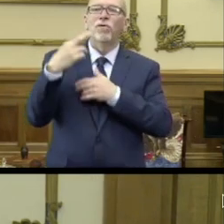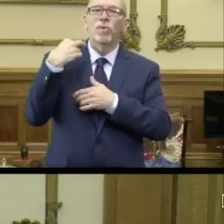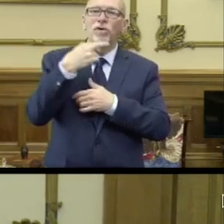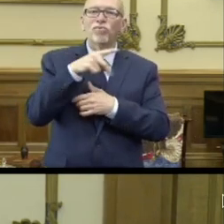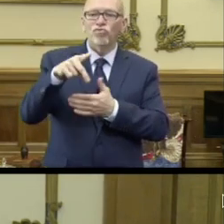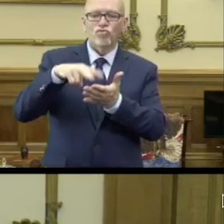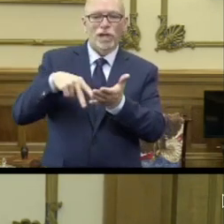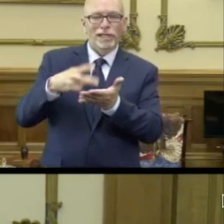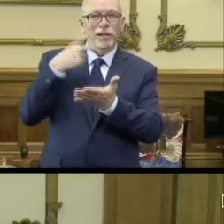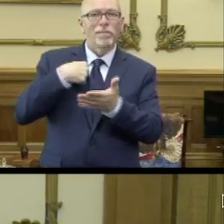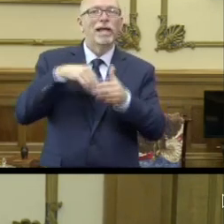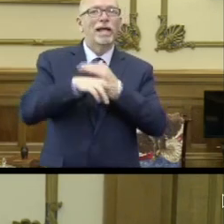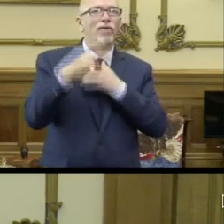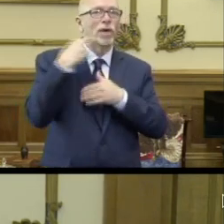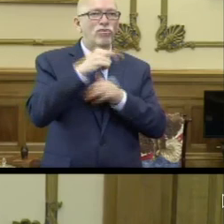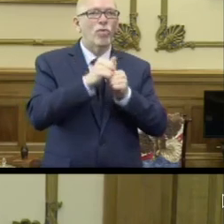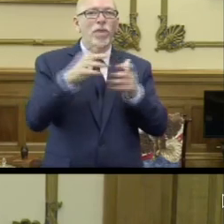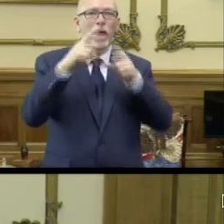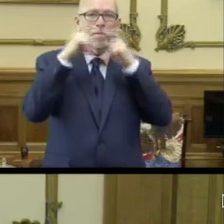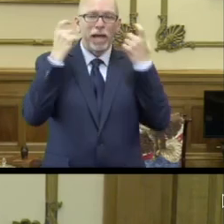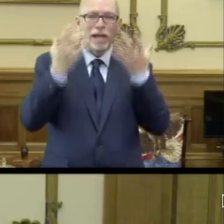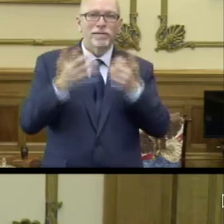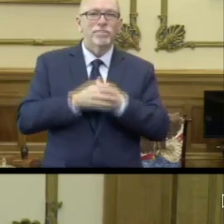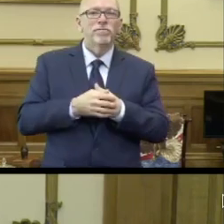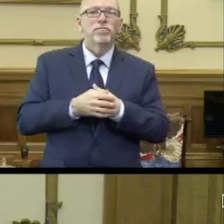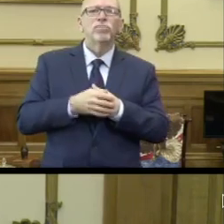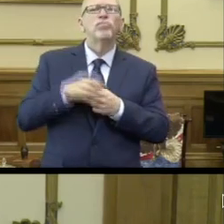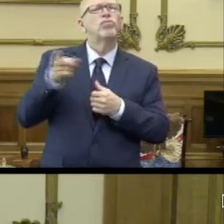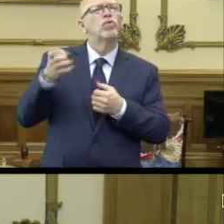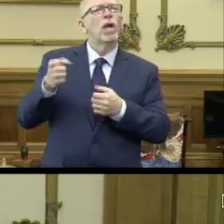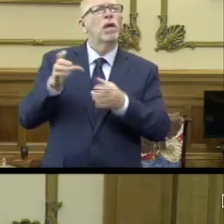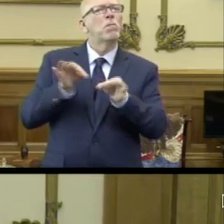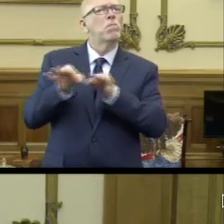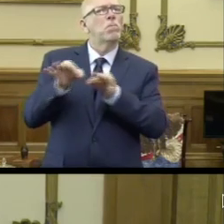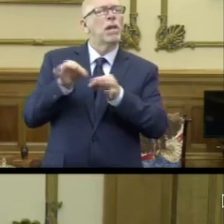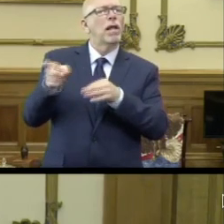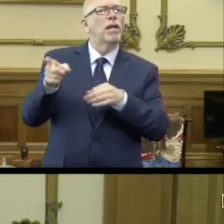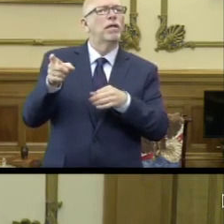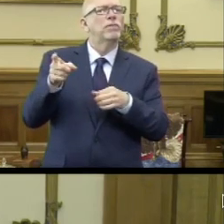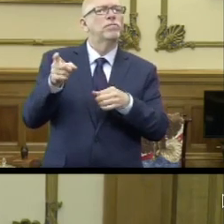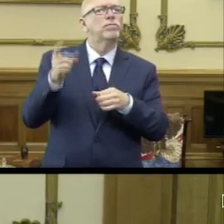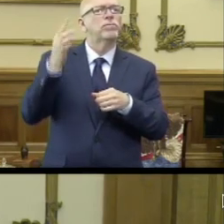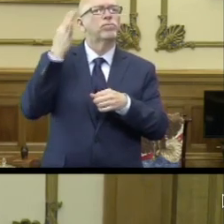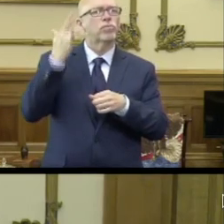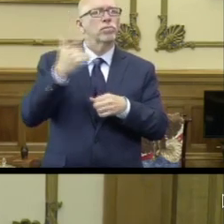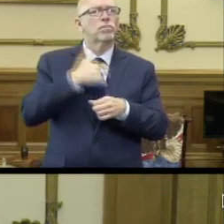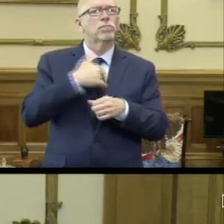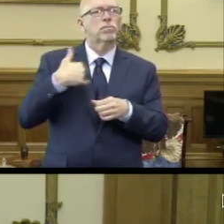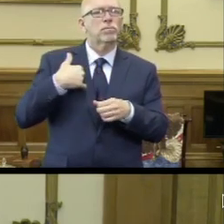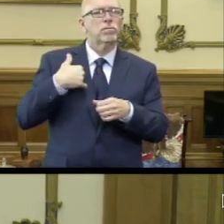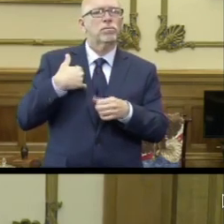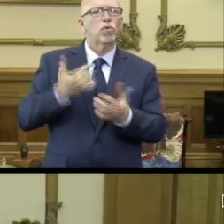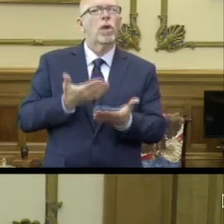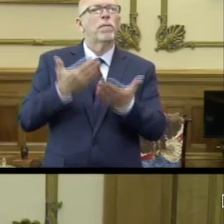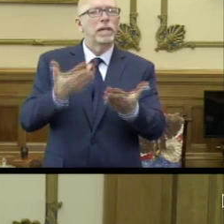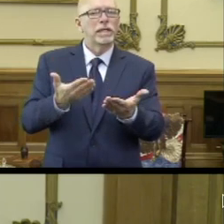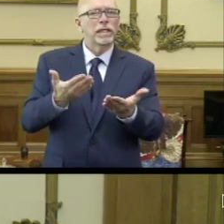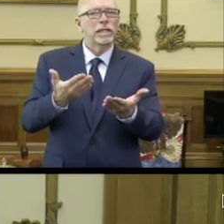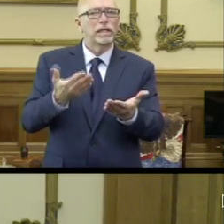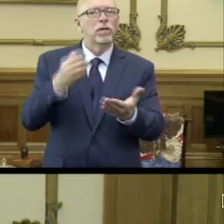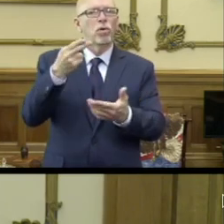read about me going in a restaurant without a mask on. You want to speak to why we are recommending